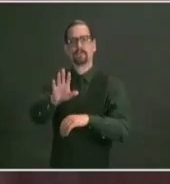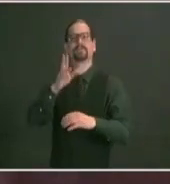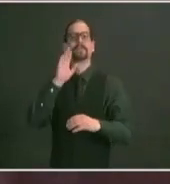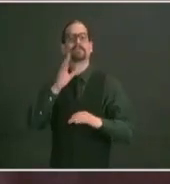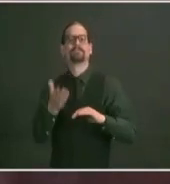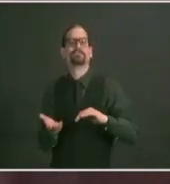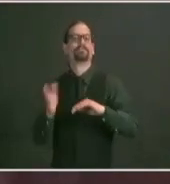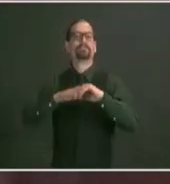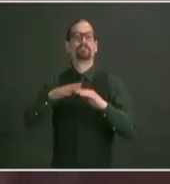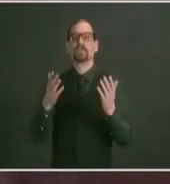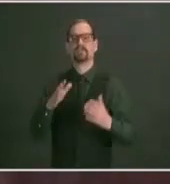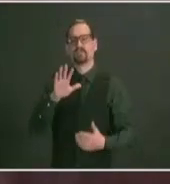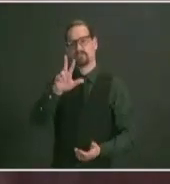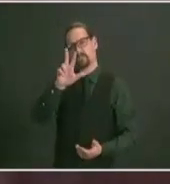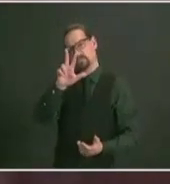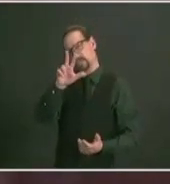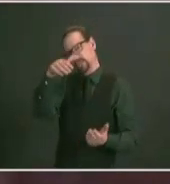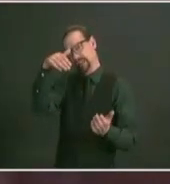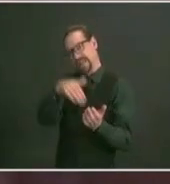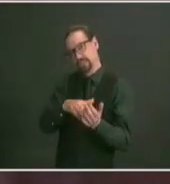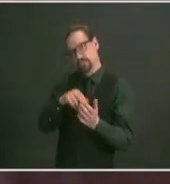and how much is getting administered